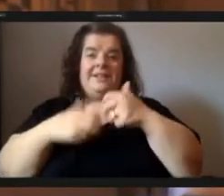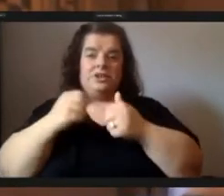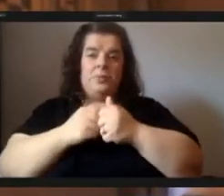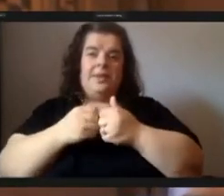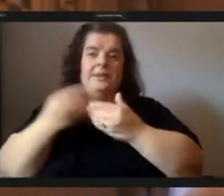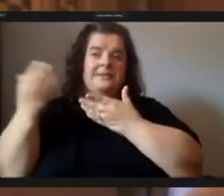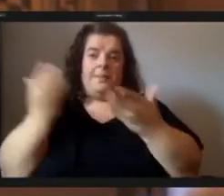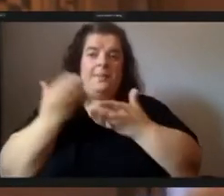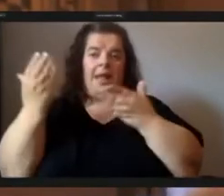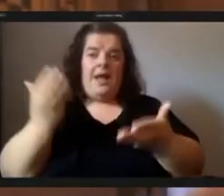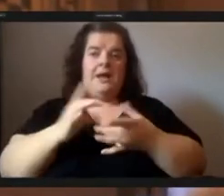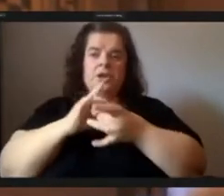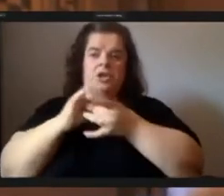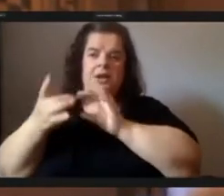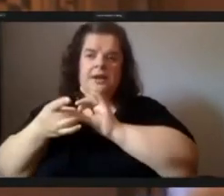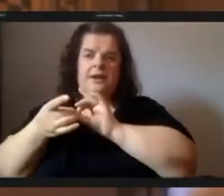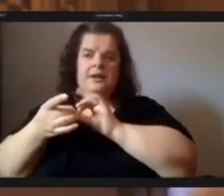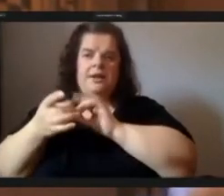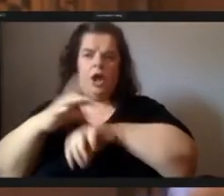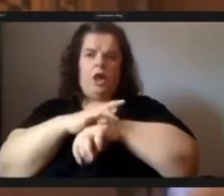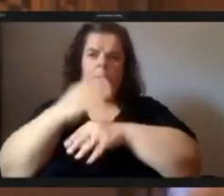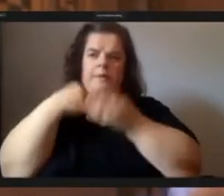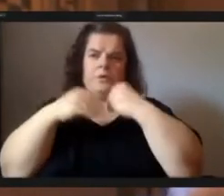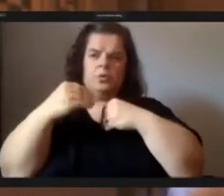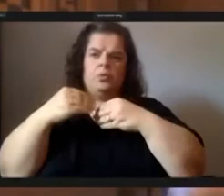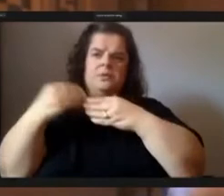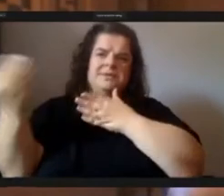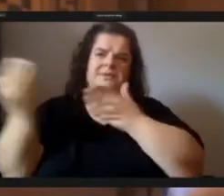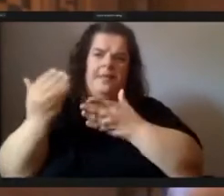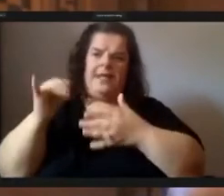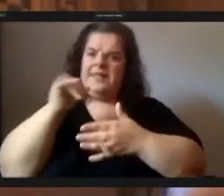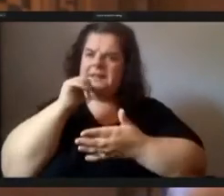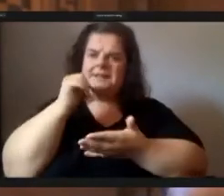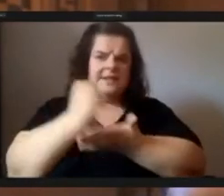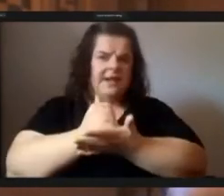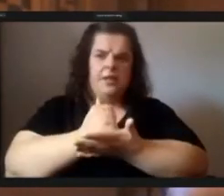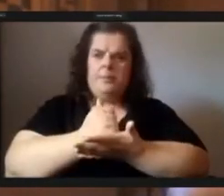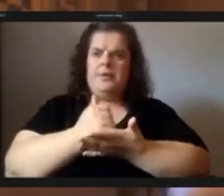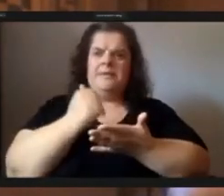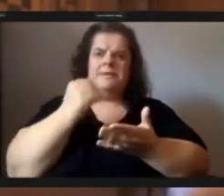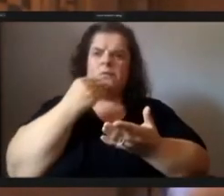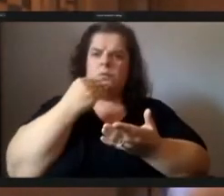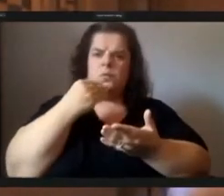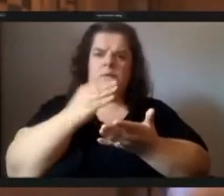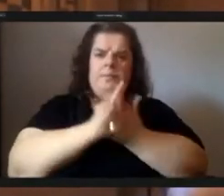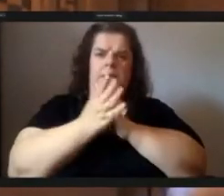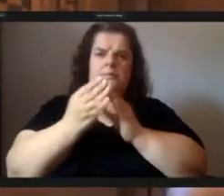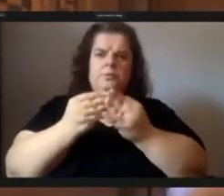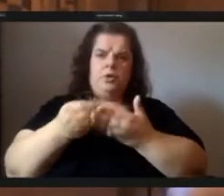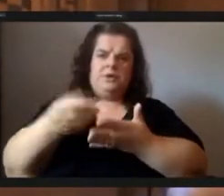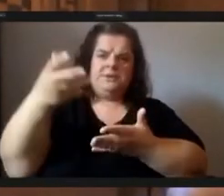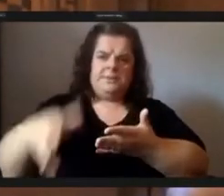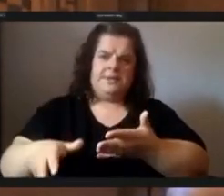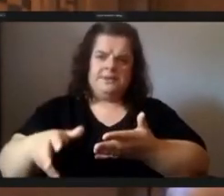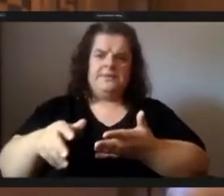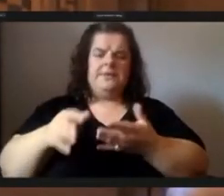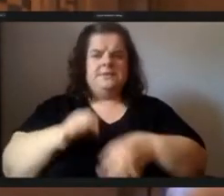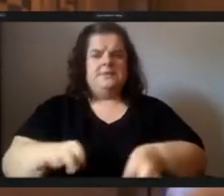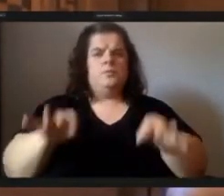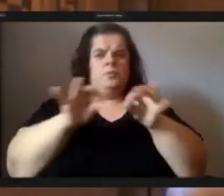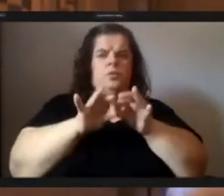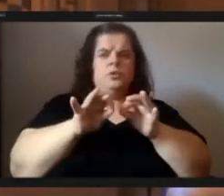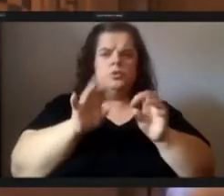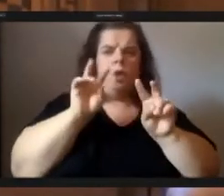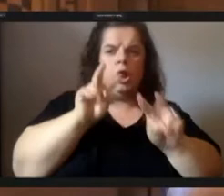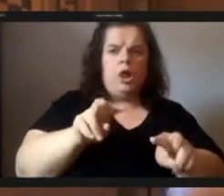supply that doesn't help food becomes more expensive and i think that it's important to look at what we